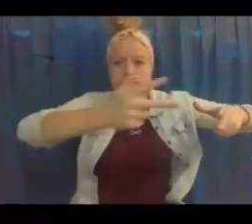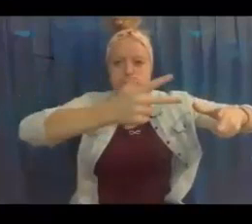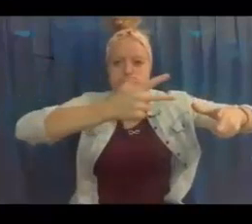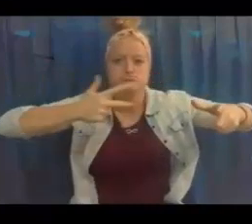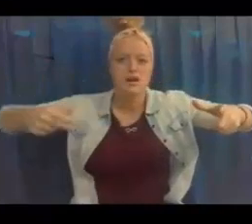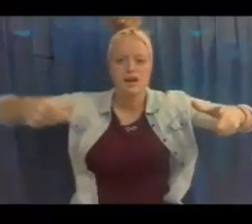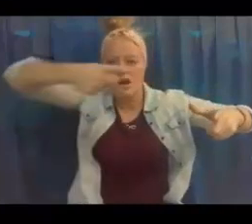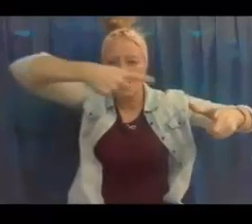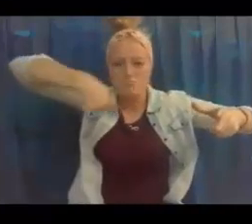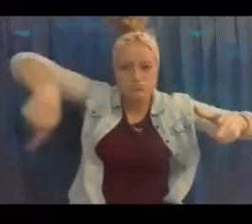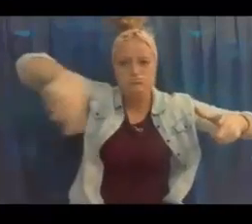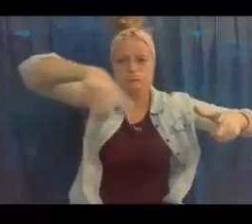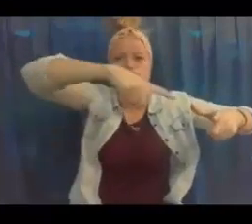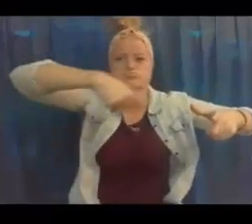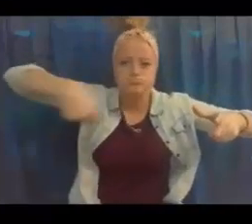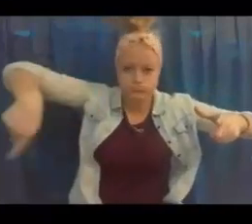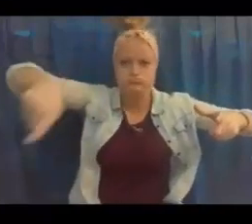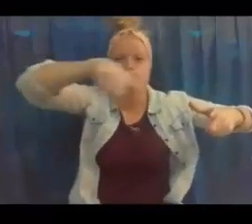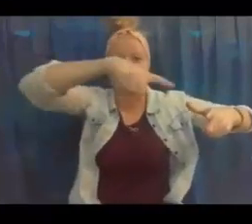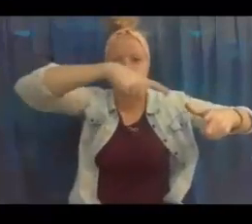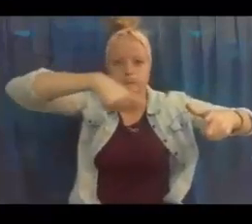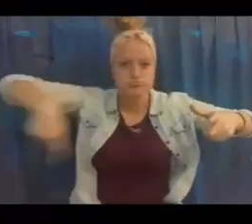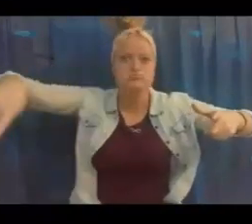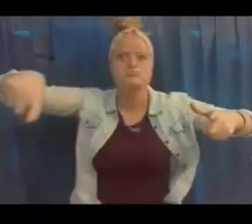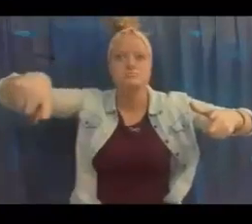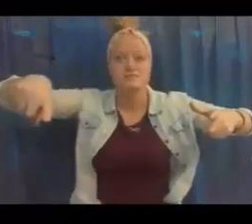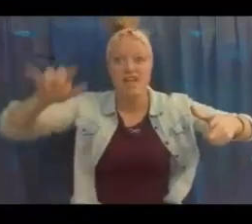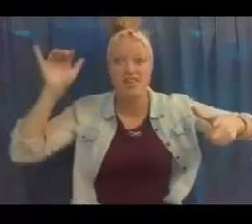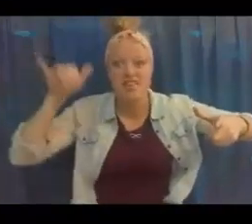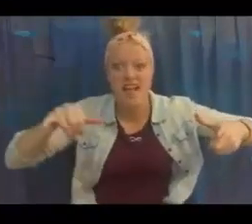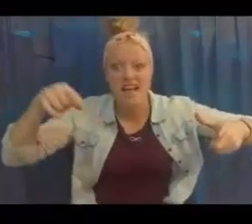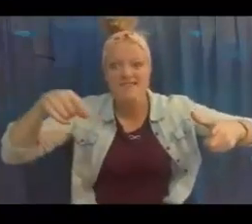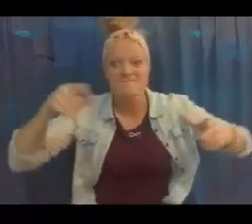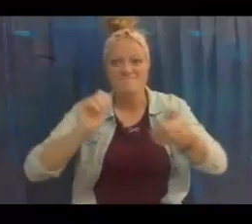they drive around the track, around and around and around.